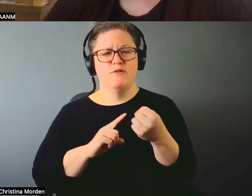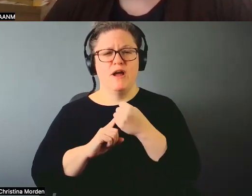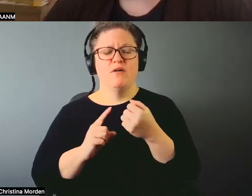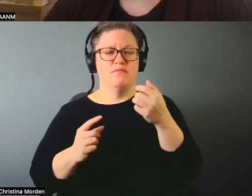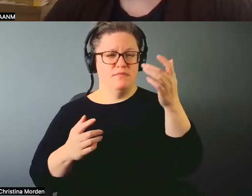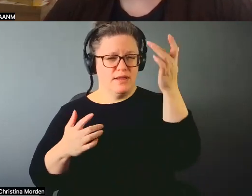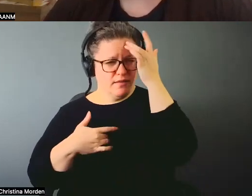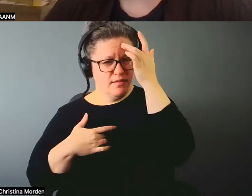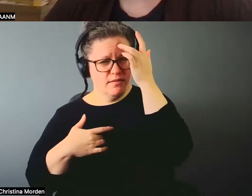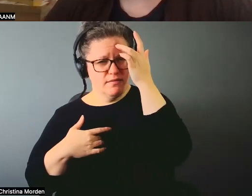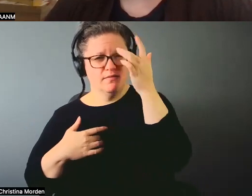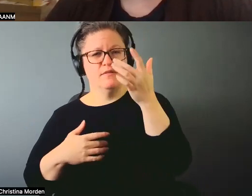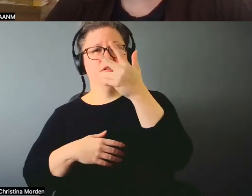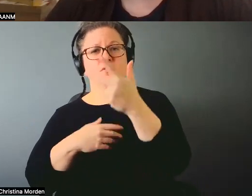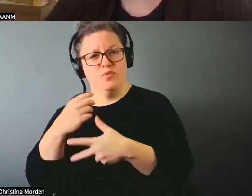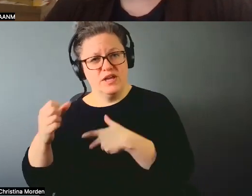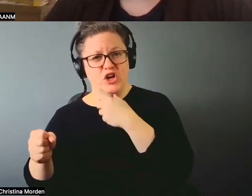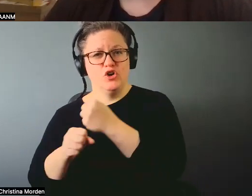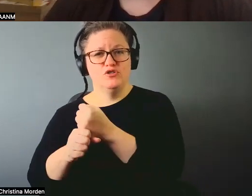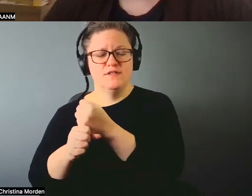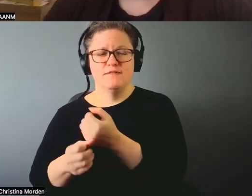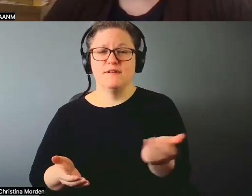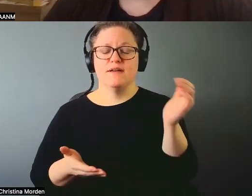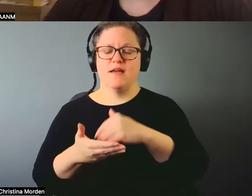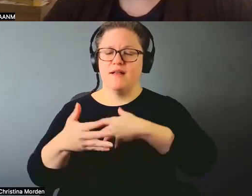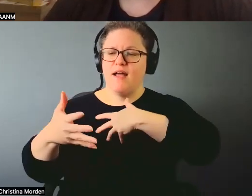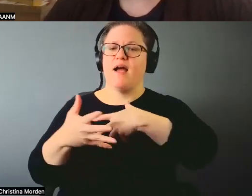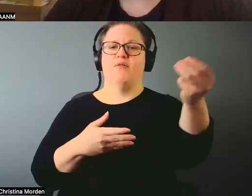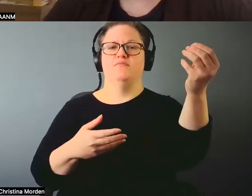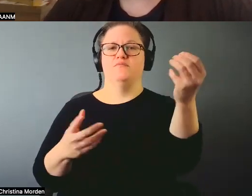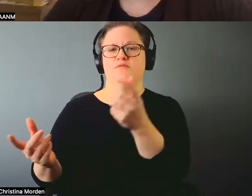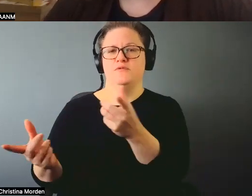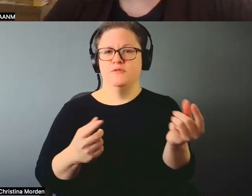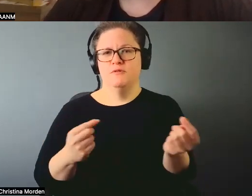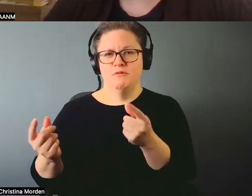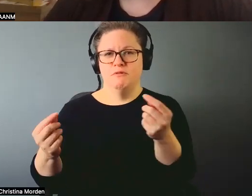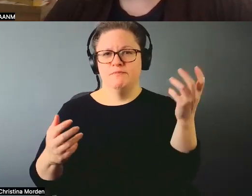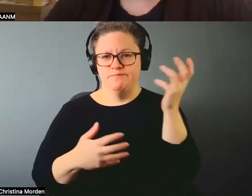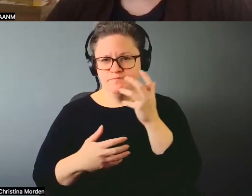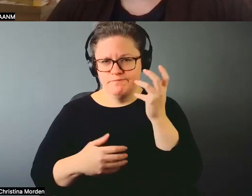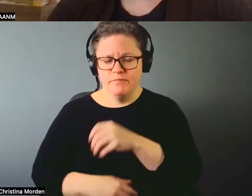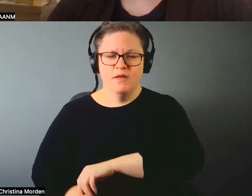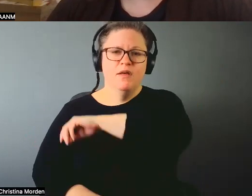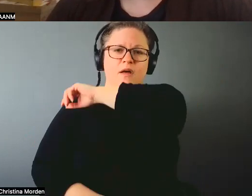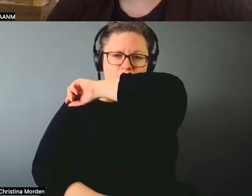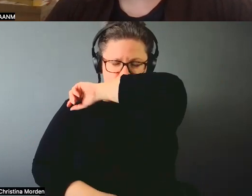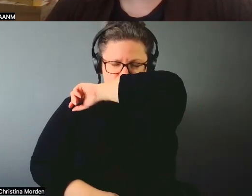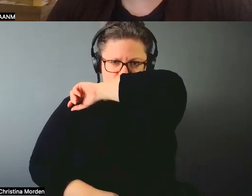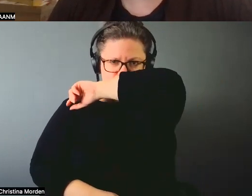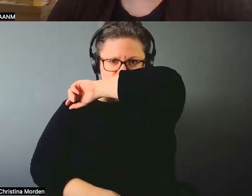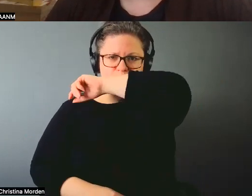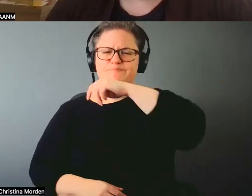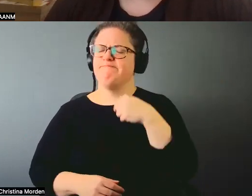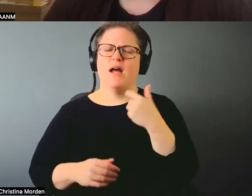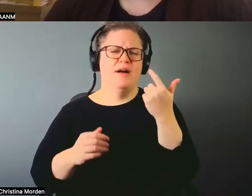then, you know, you rise up again. And, yes, I continually deal with all kinds of